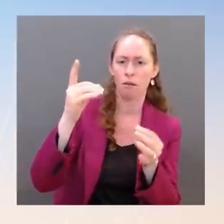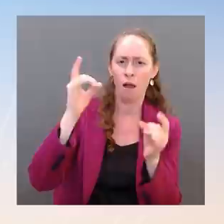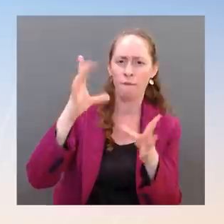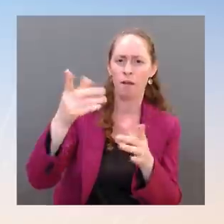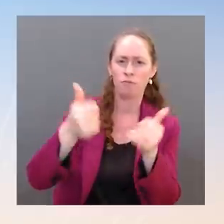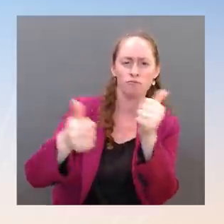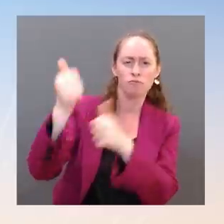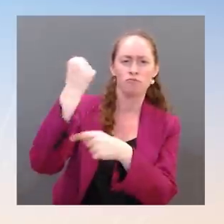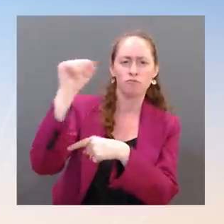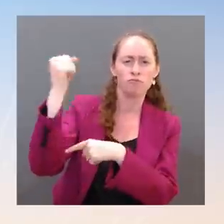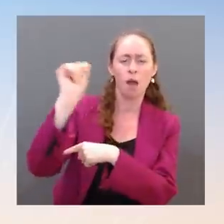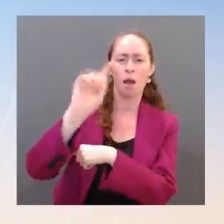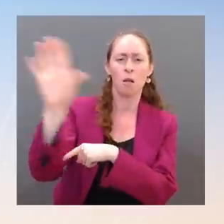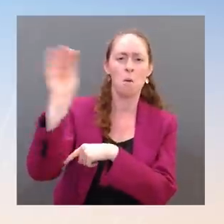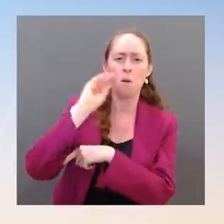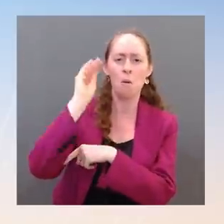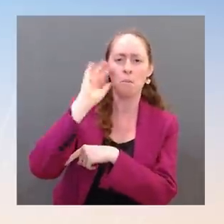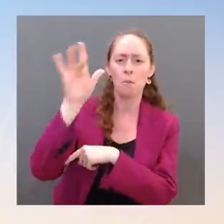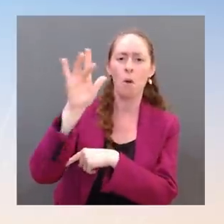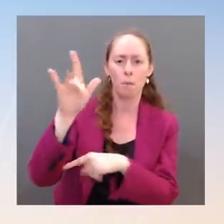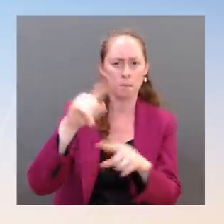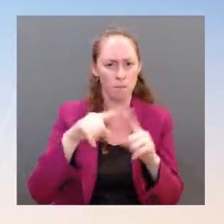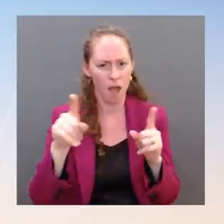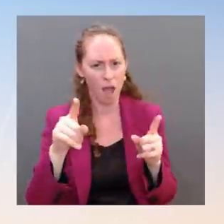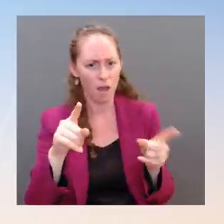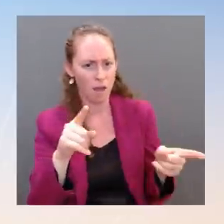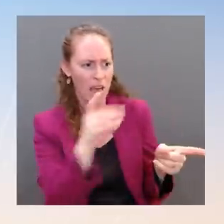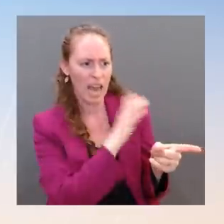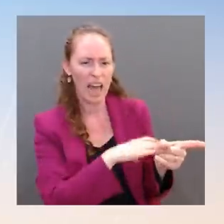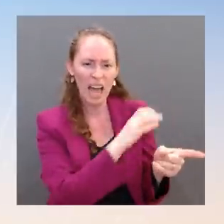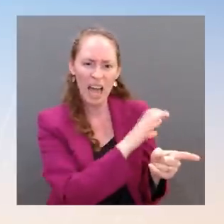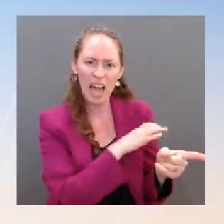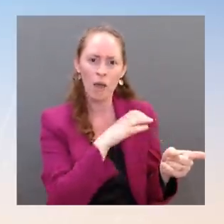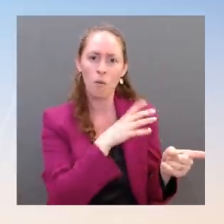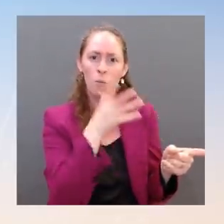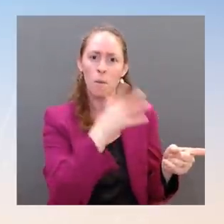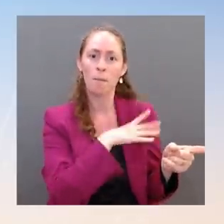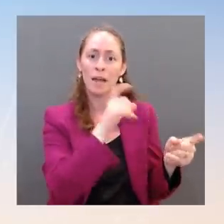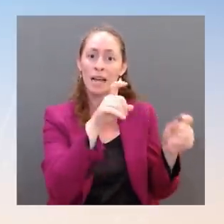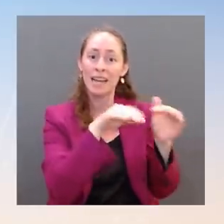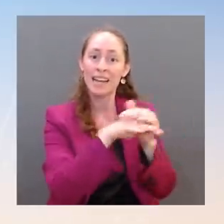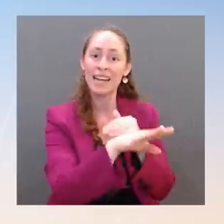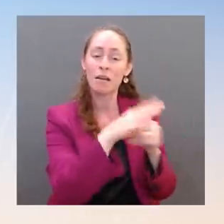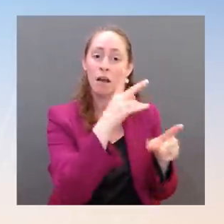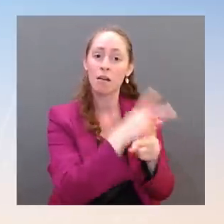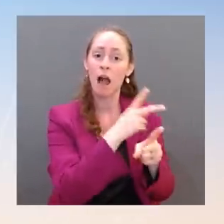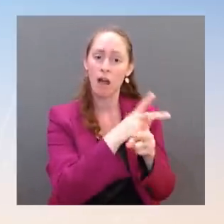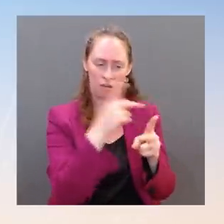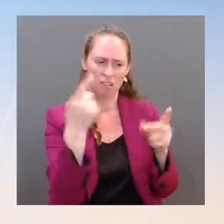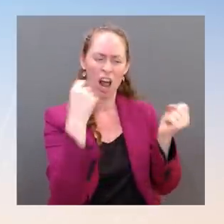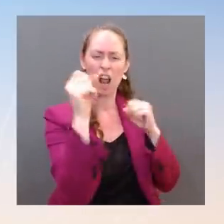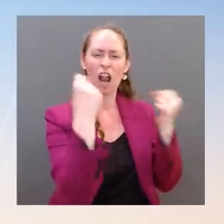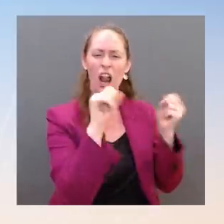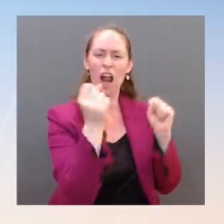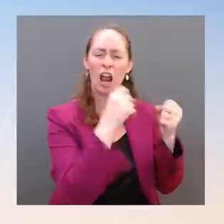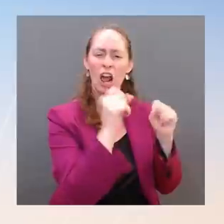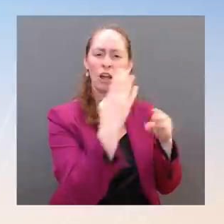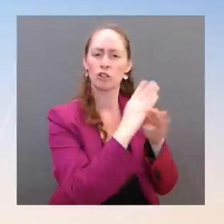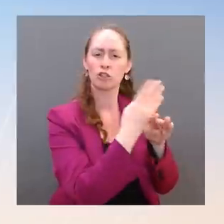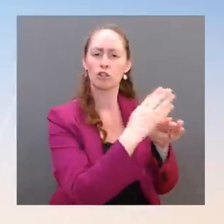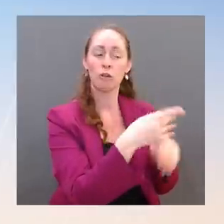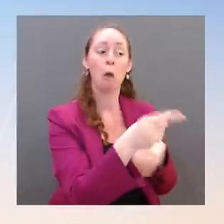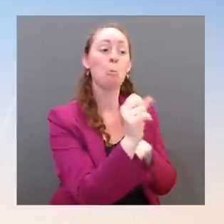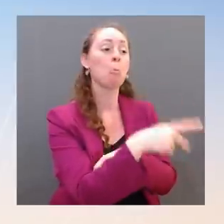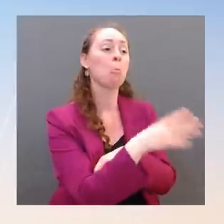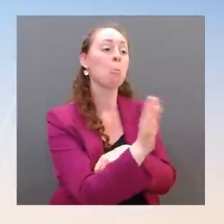but while protests have been peaceful to date, the Department of Justice has U.S. Marshals providing support